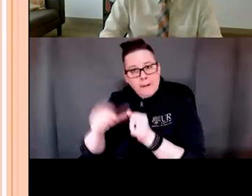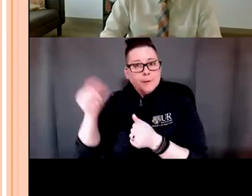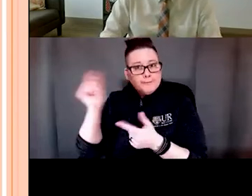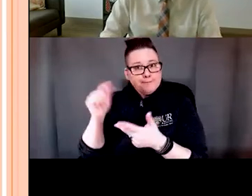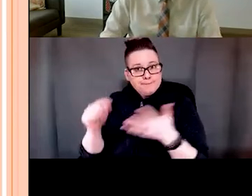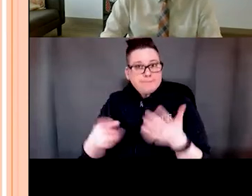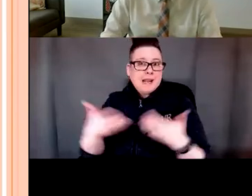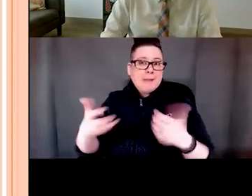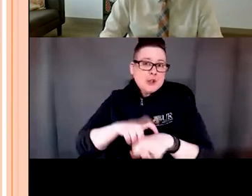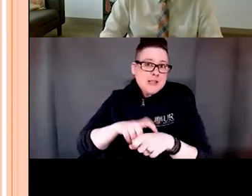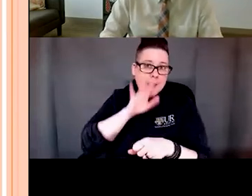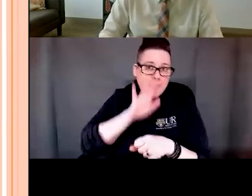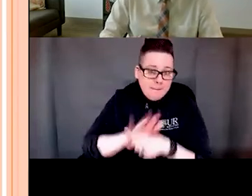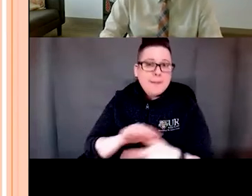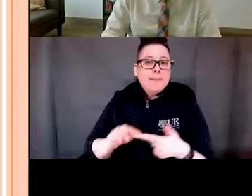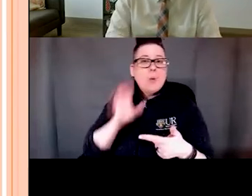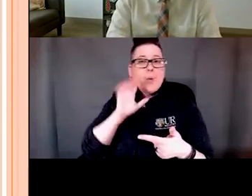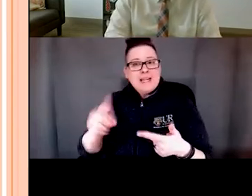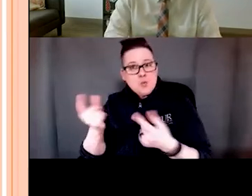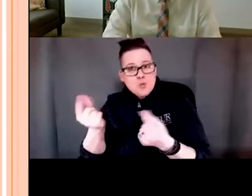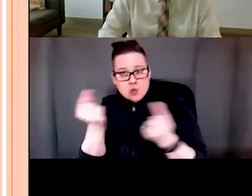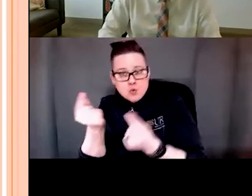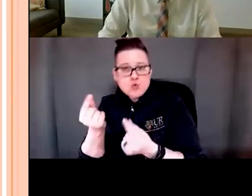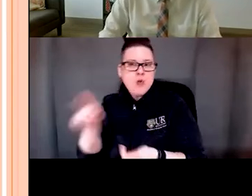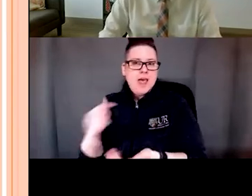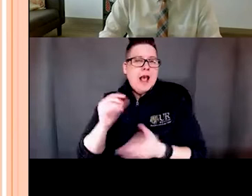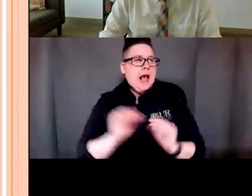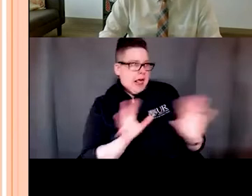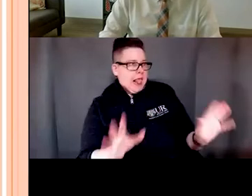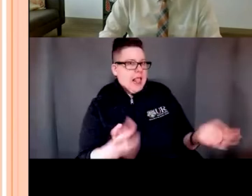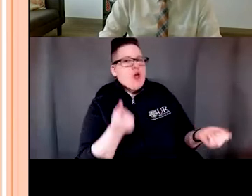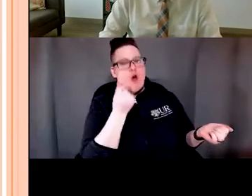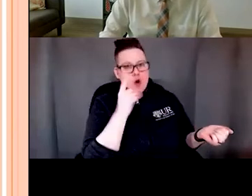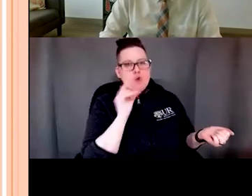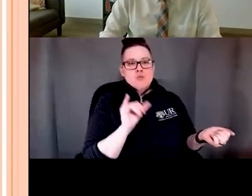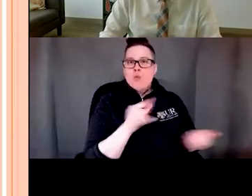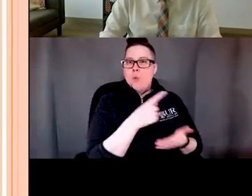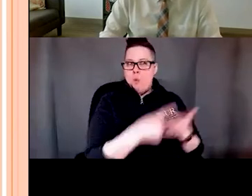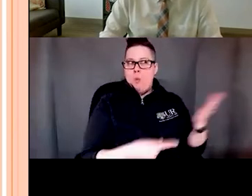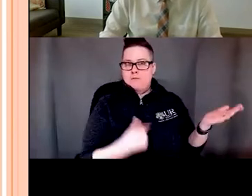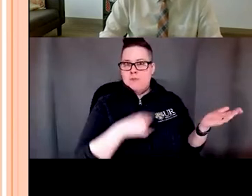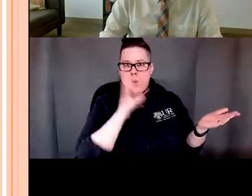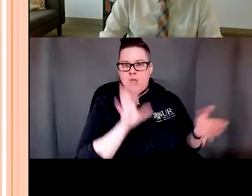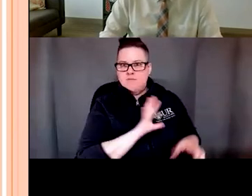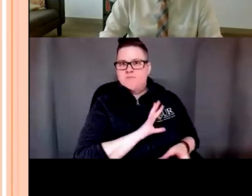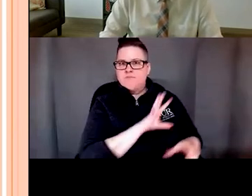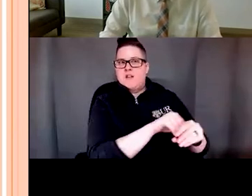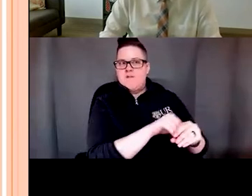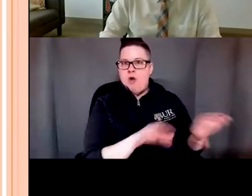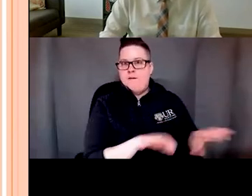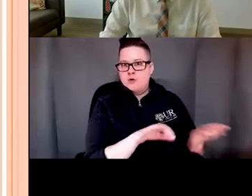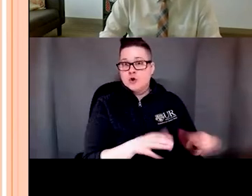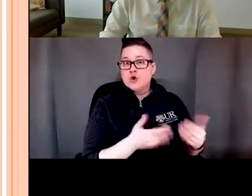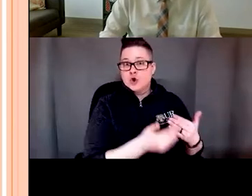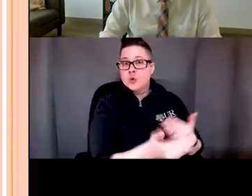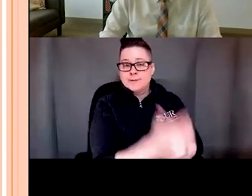they're going to be doing and for them to have a clear sense of what is going to happen and whether it's going